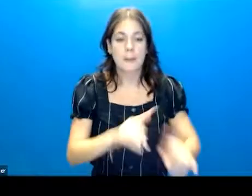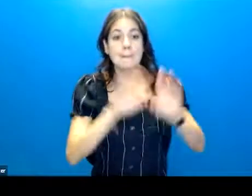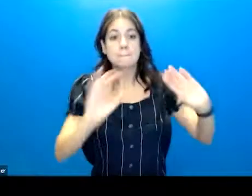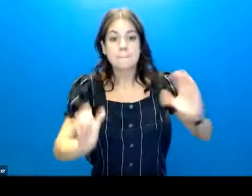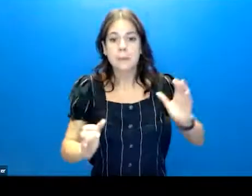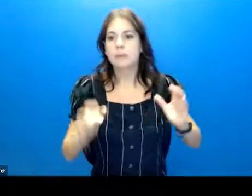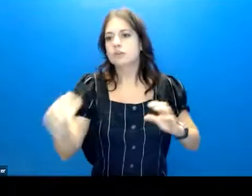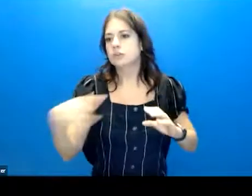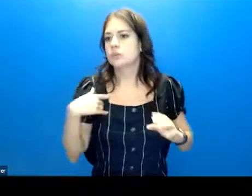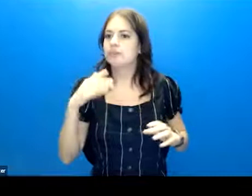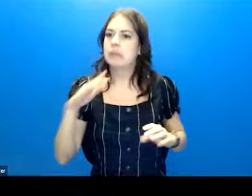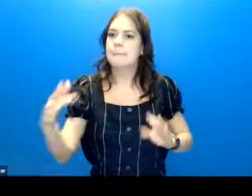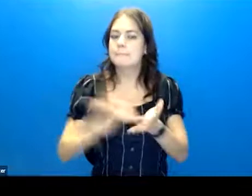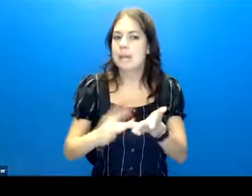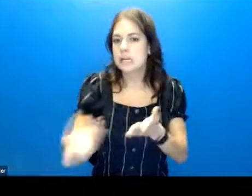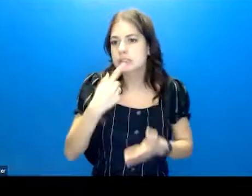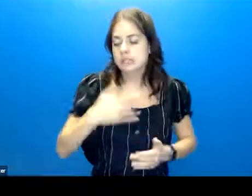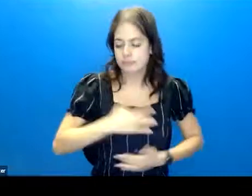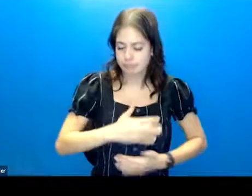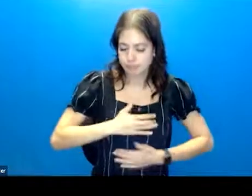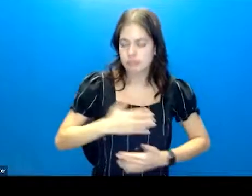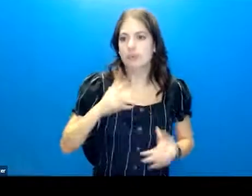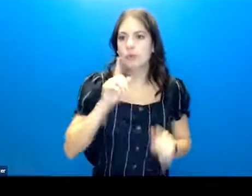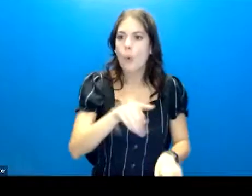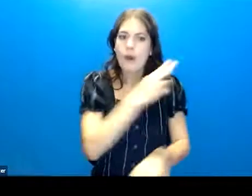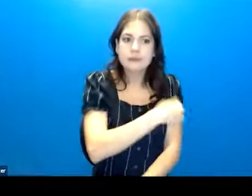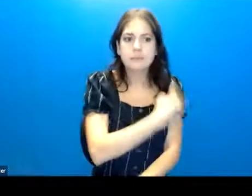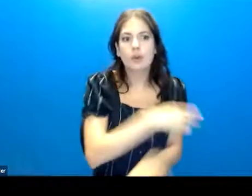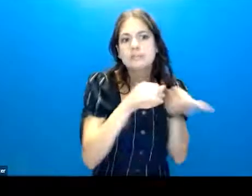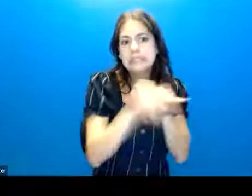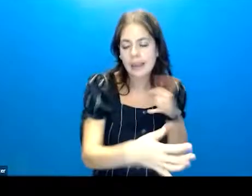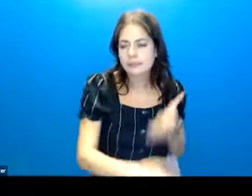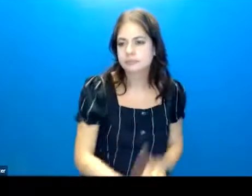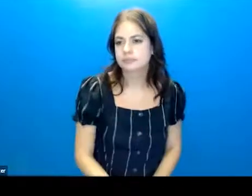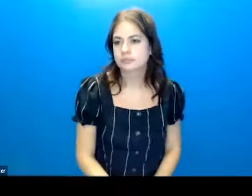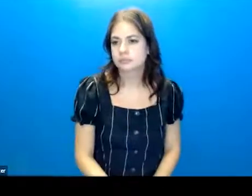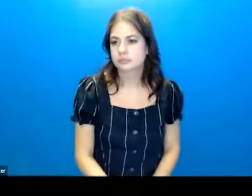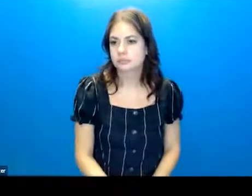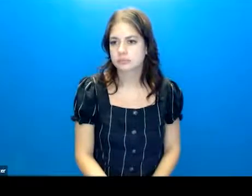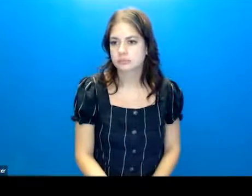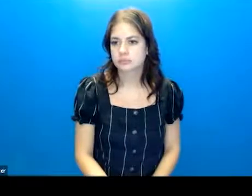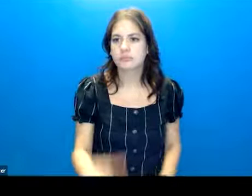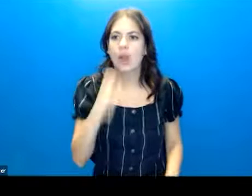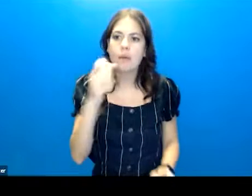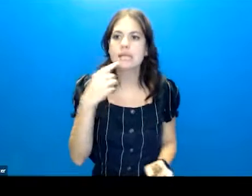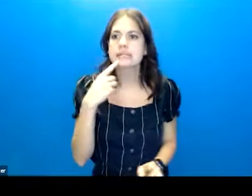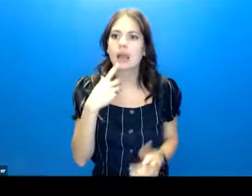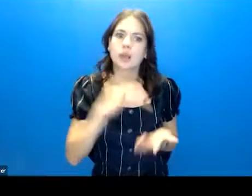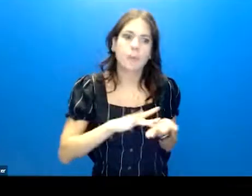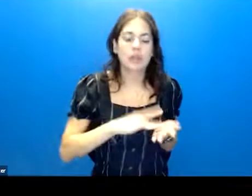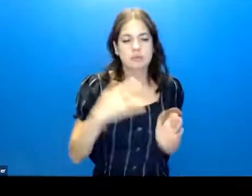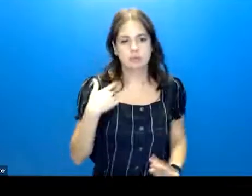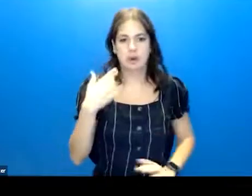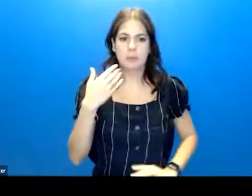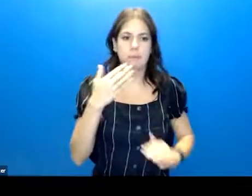Versus they take pills, get their stomach pumped, end up in the hospital. Not trying to diminish the impact of pills, I'm just saying. You know,